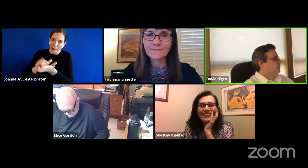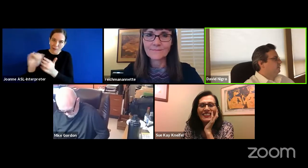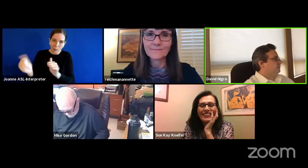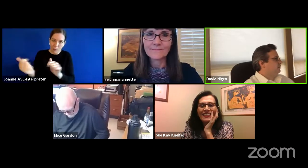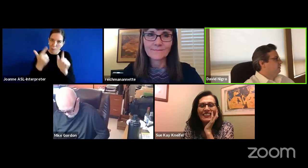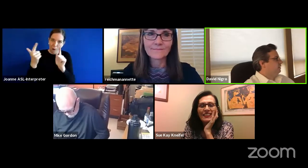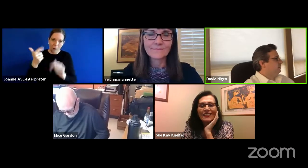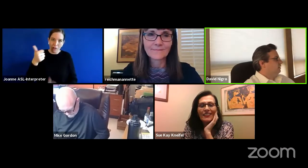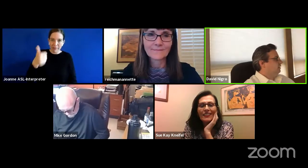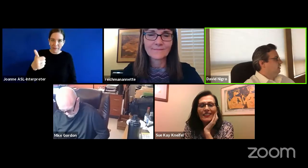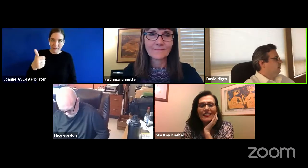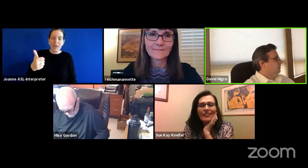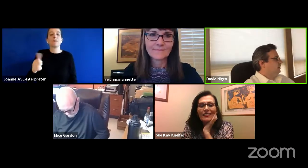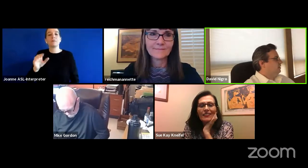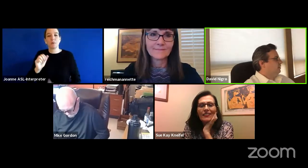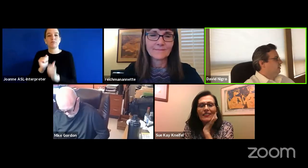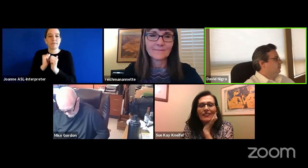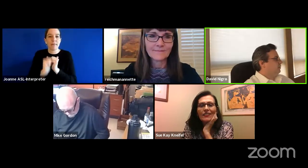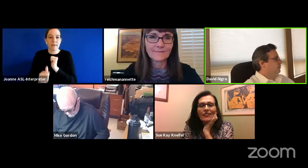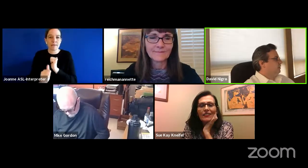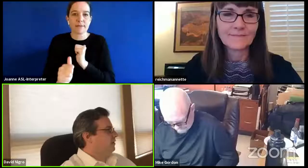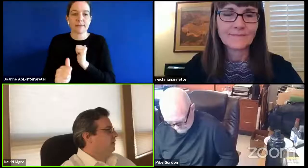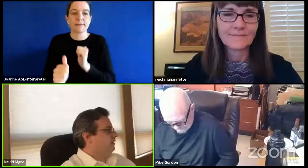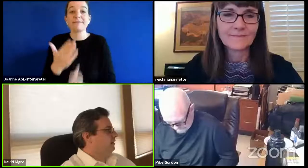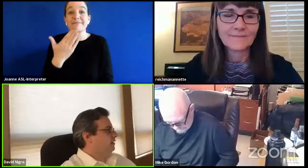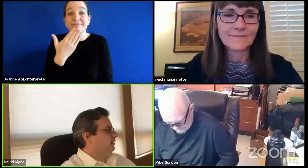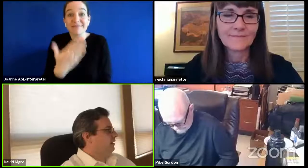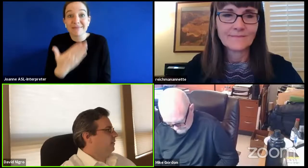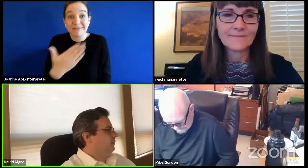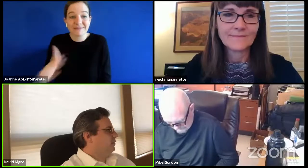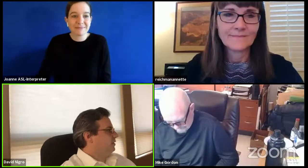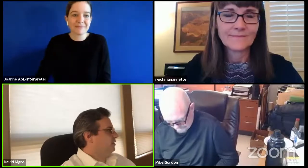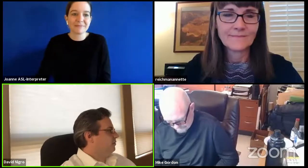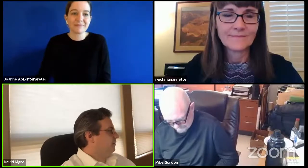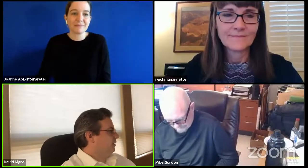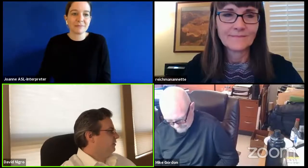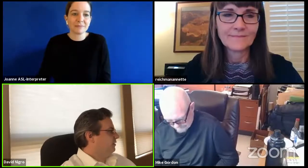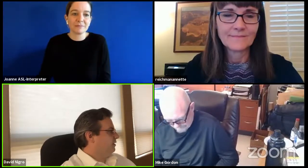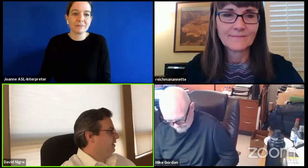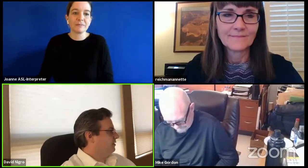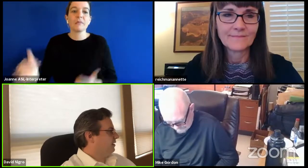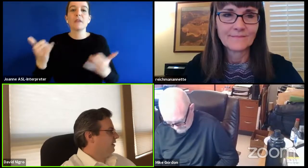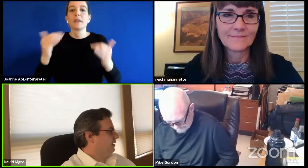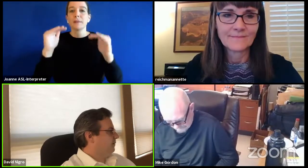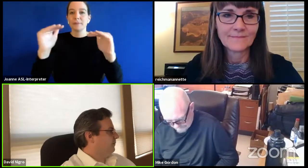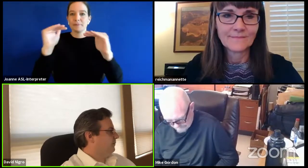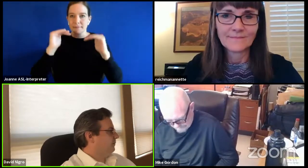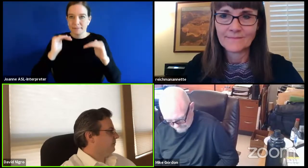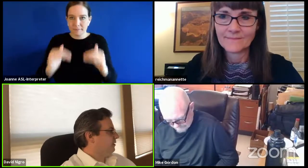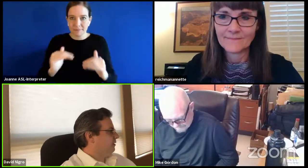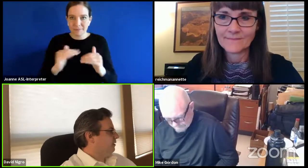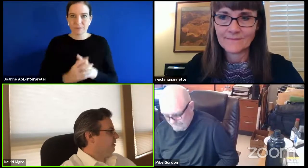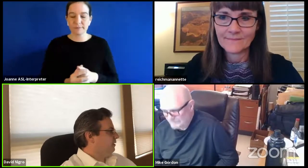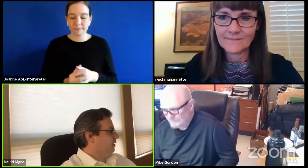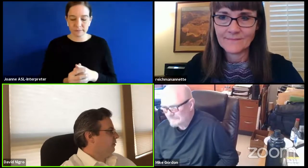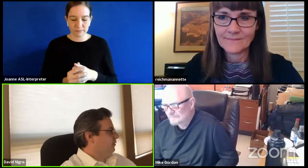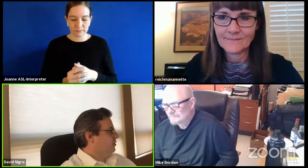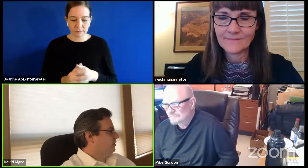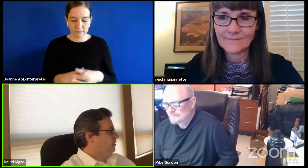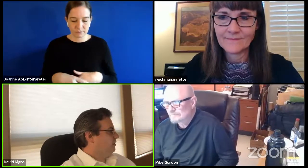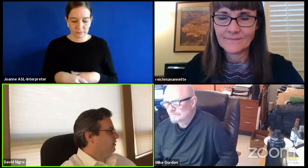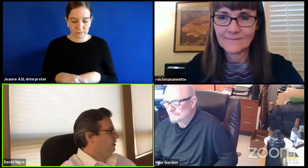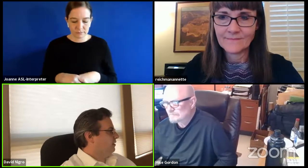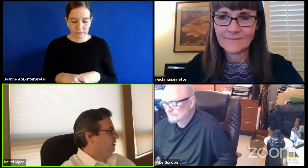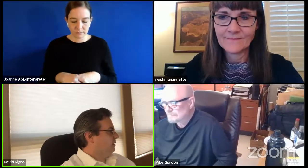as well uh thank you everyone for that um we can move on to the next item uh